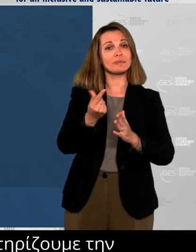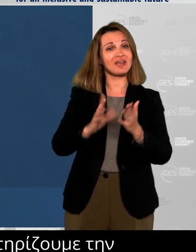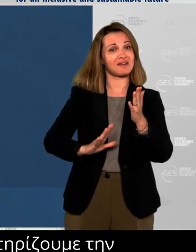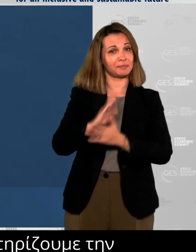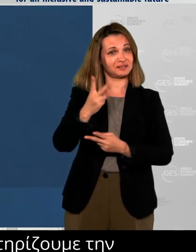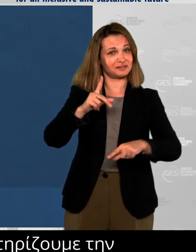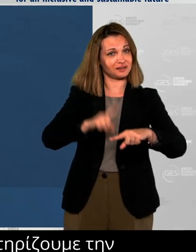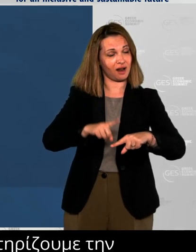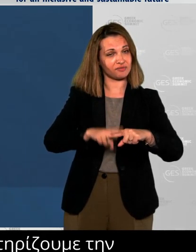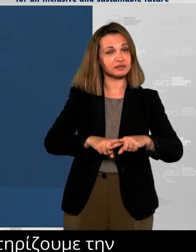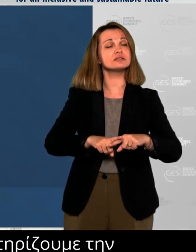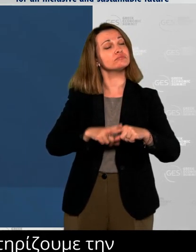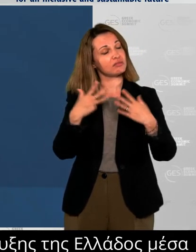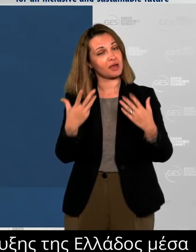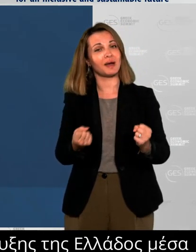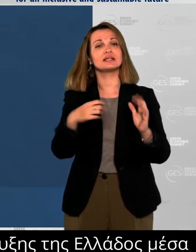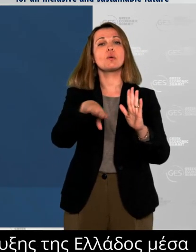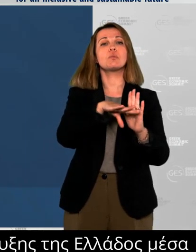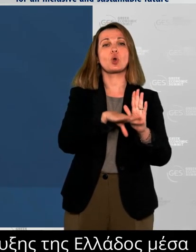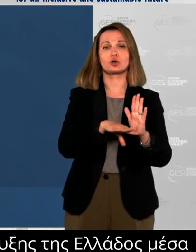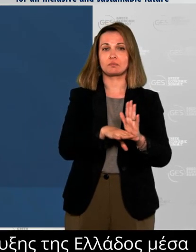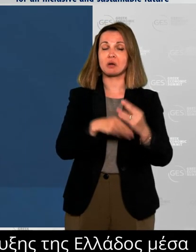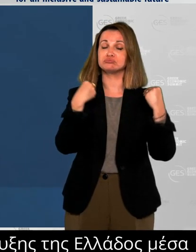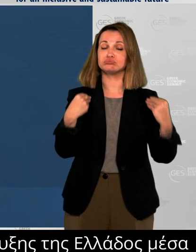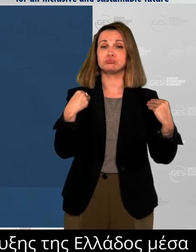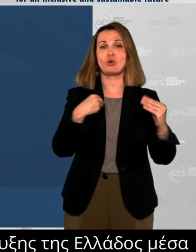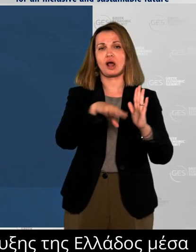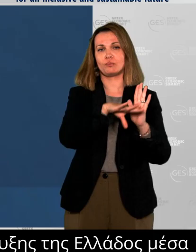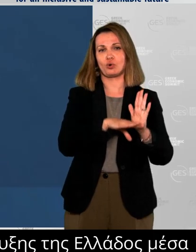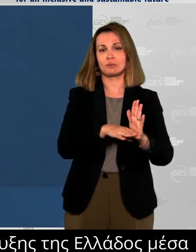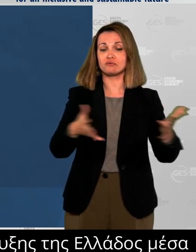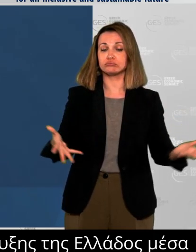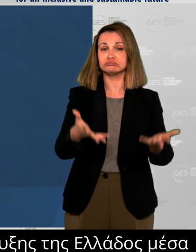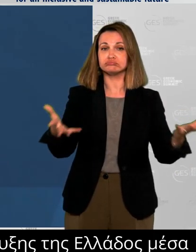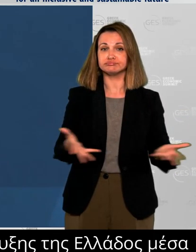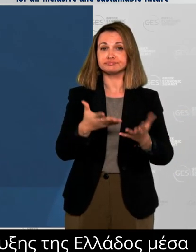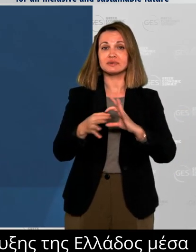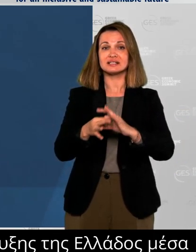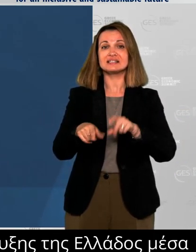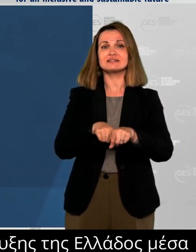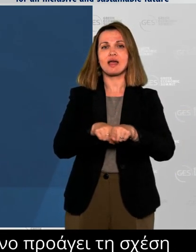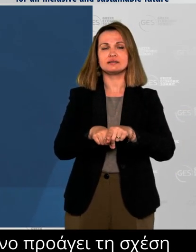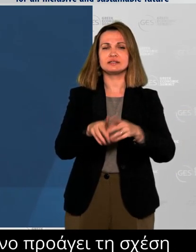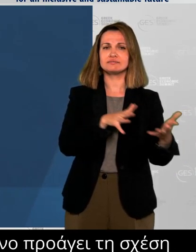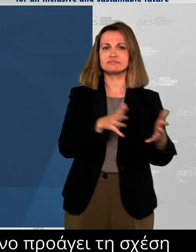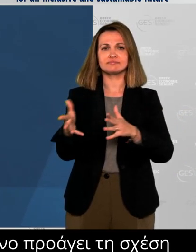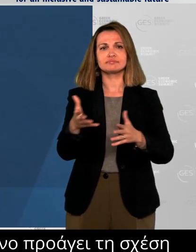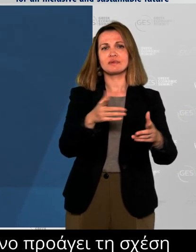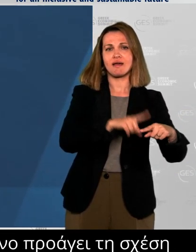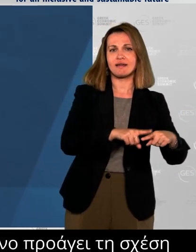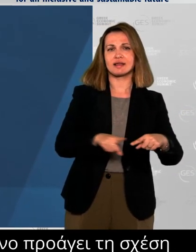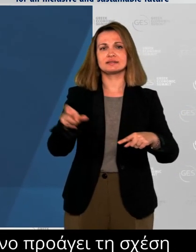our people to people relationship, but seeks to provide training and skill building for the next generation of Greek